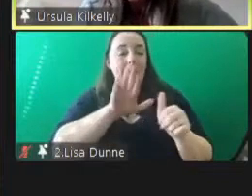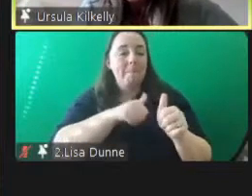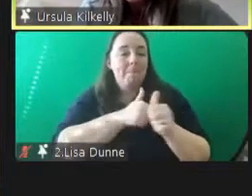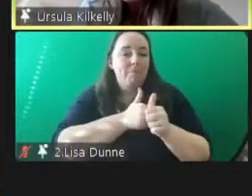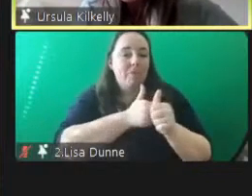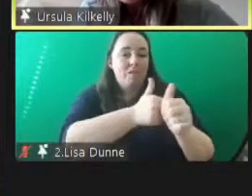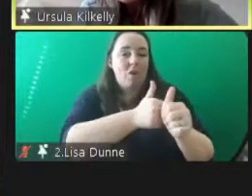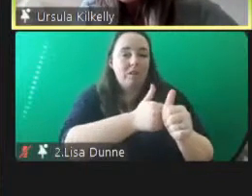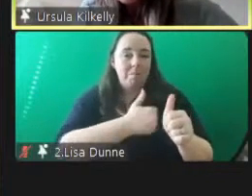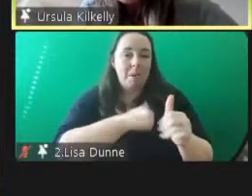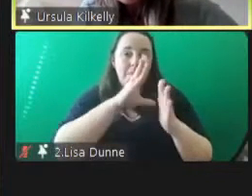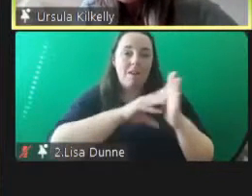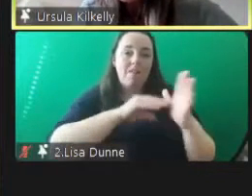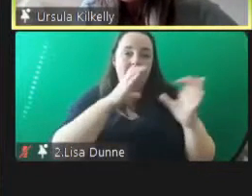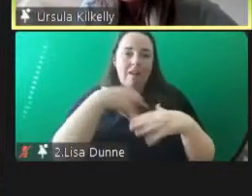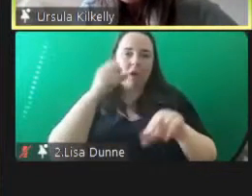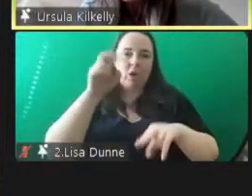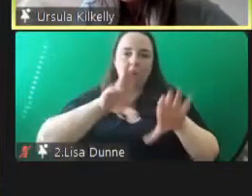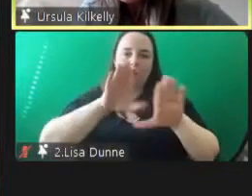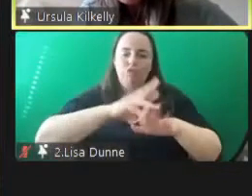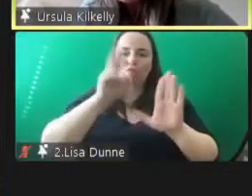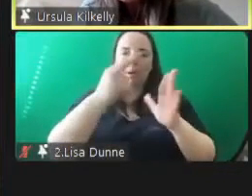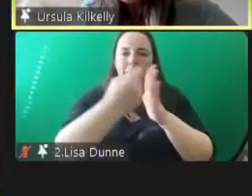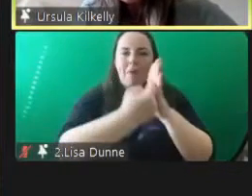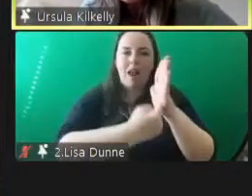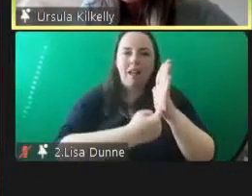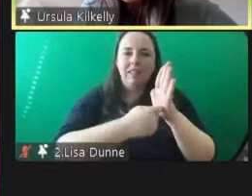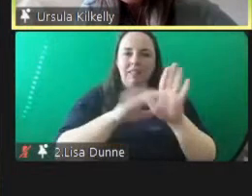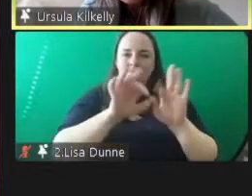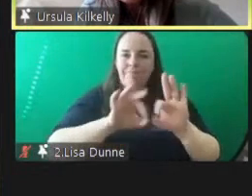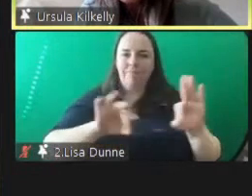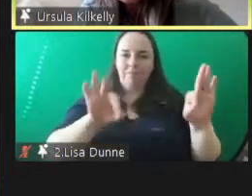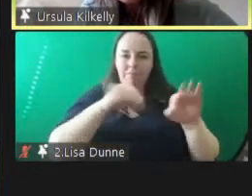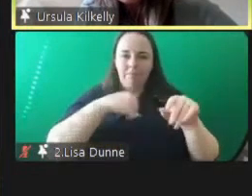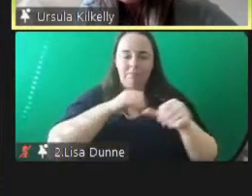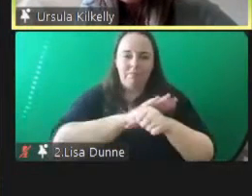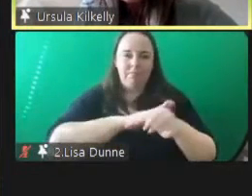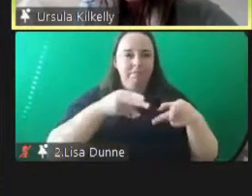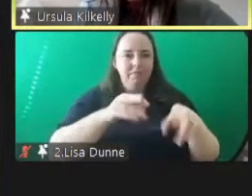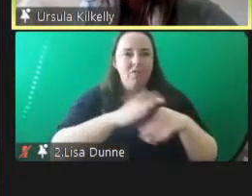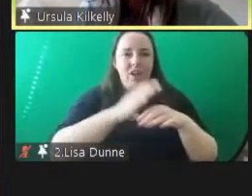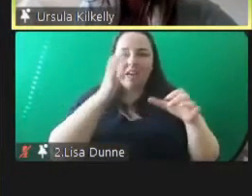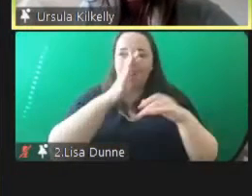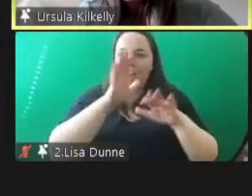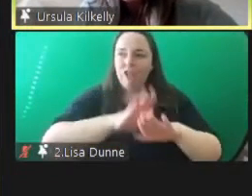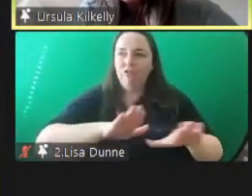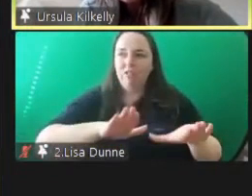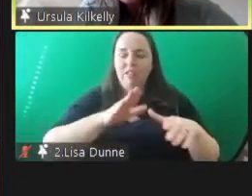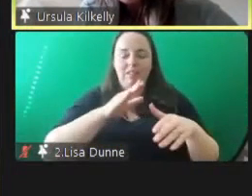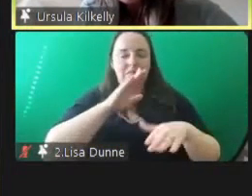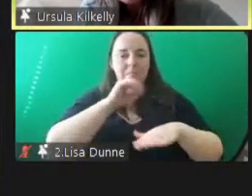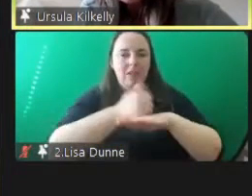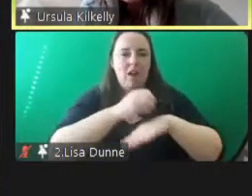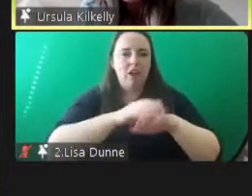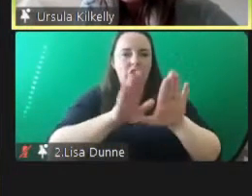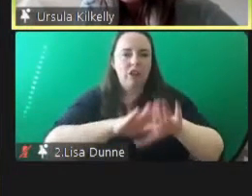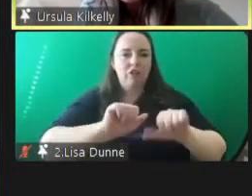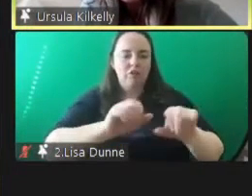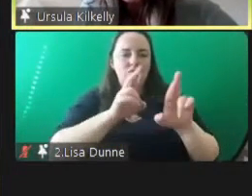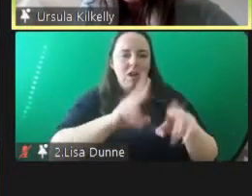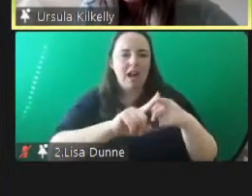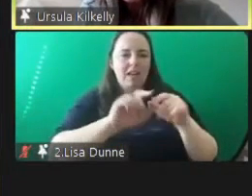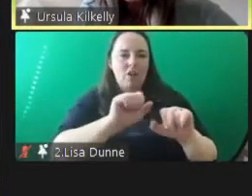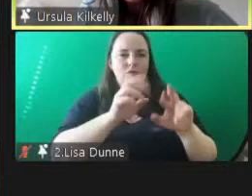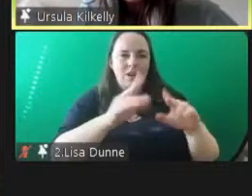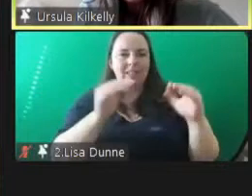new children's rights policy framework so that our entire approach to the care of children uh is based on children's rights and children's